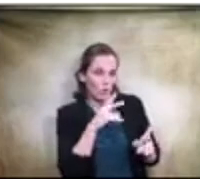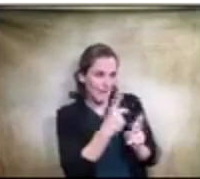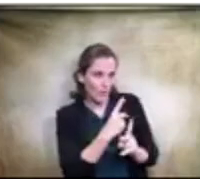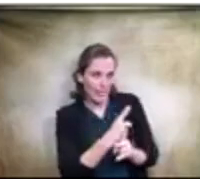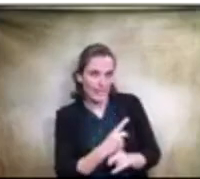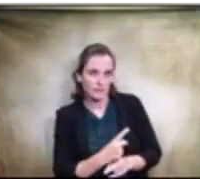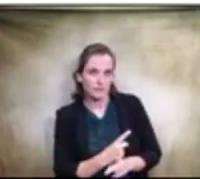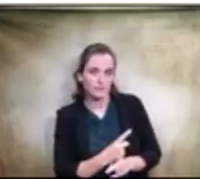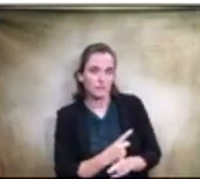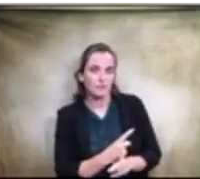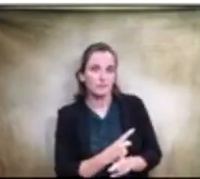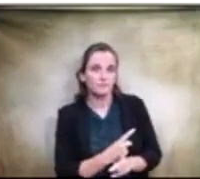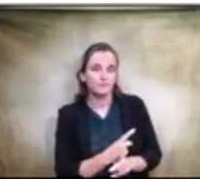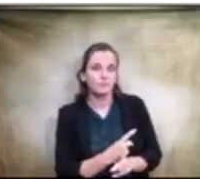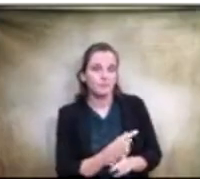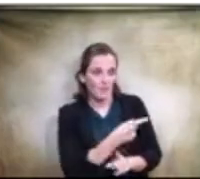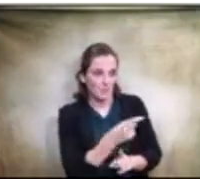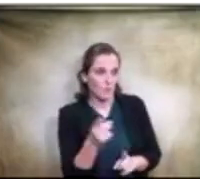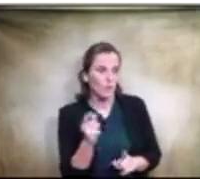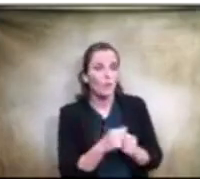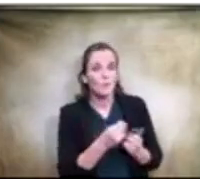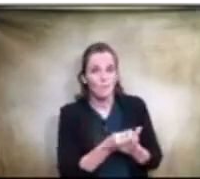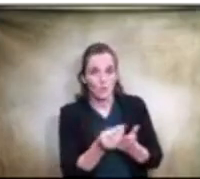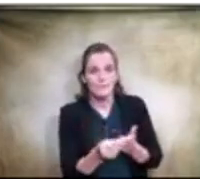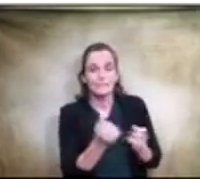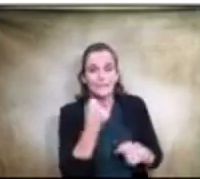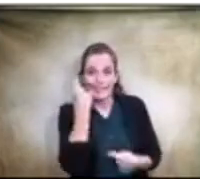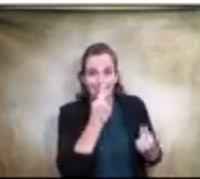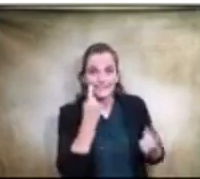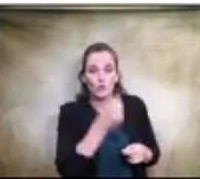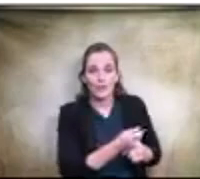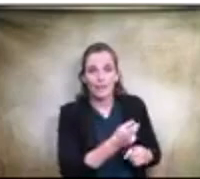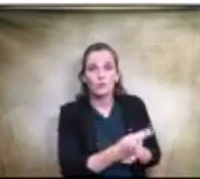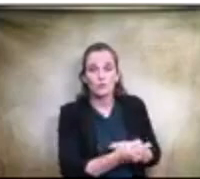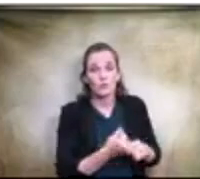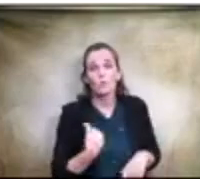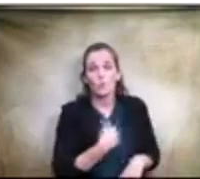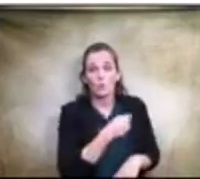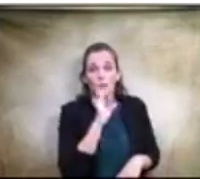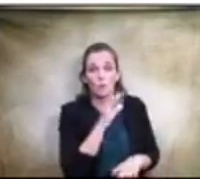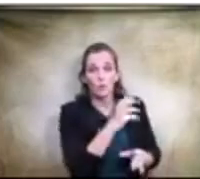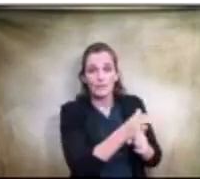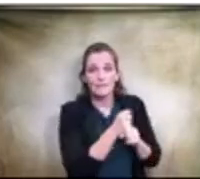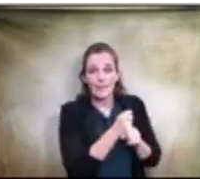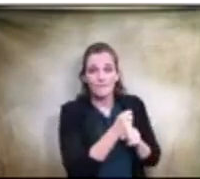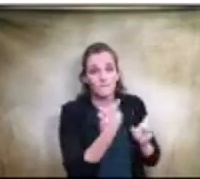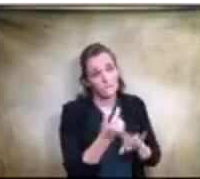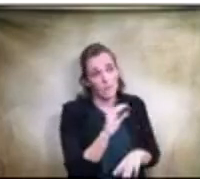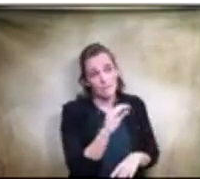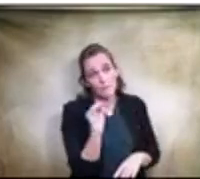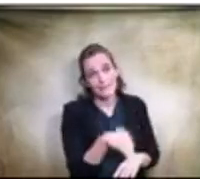those purchases and we so we will receive a percentage back